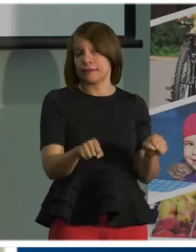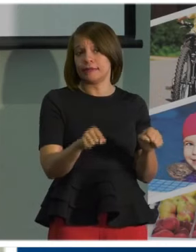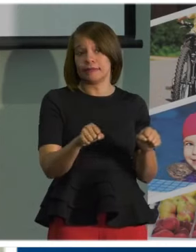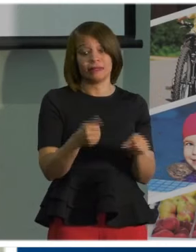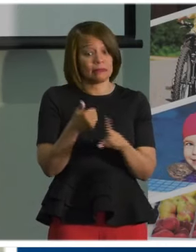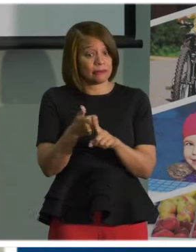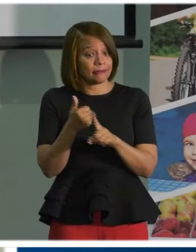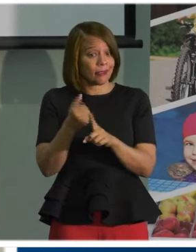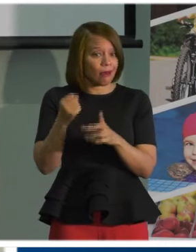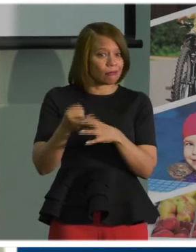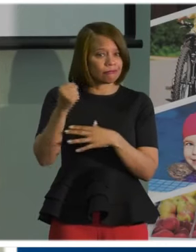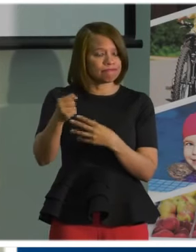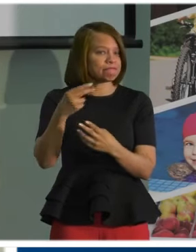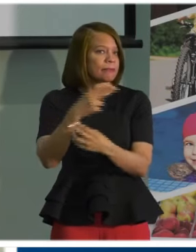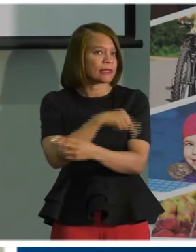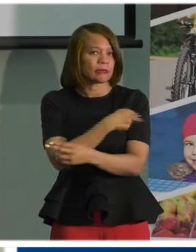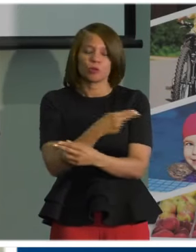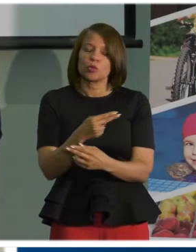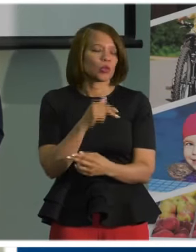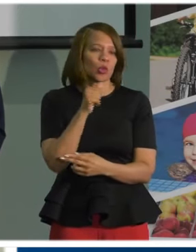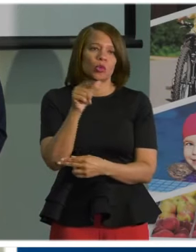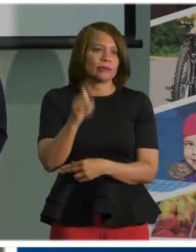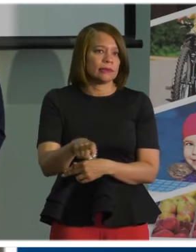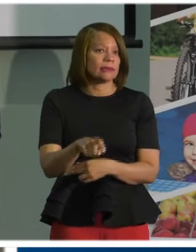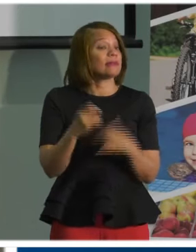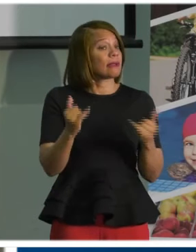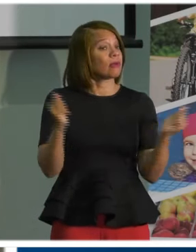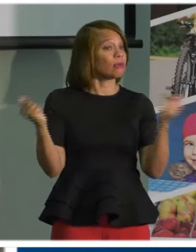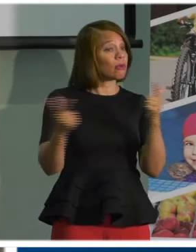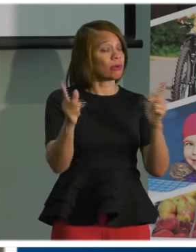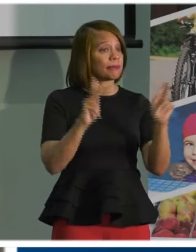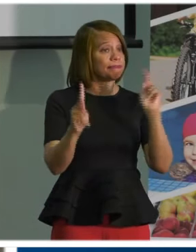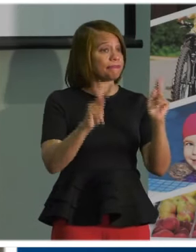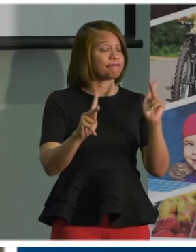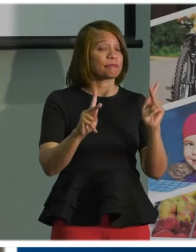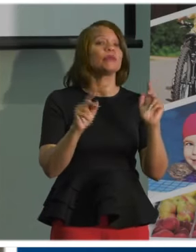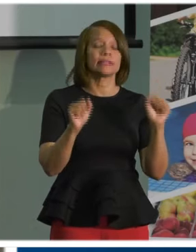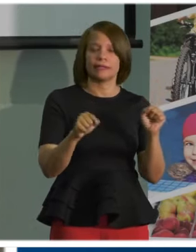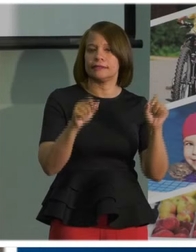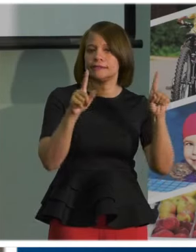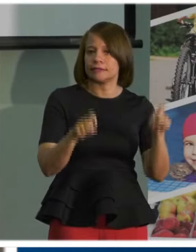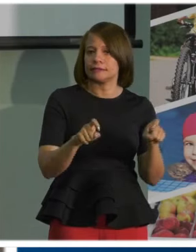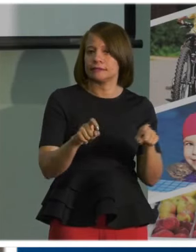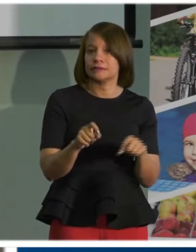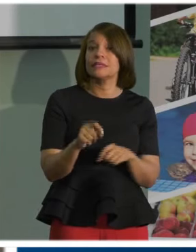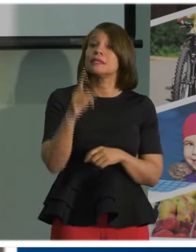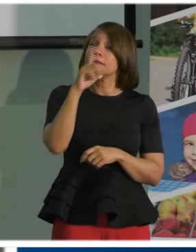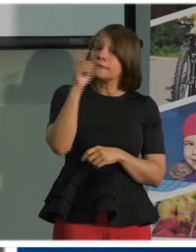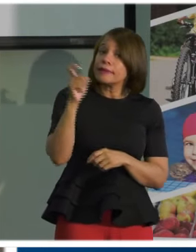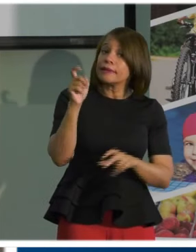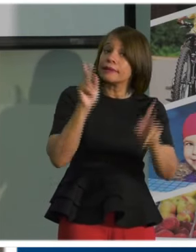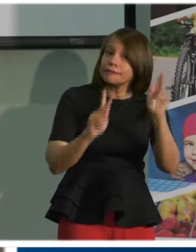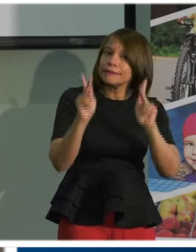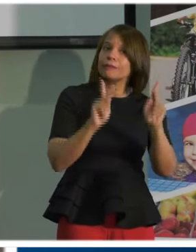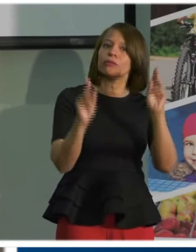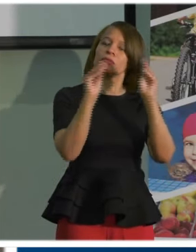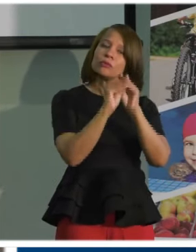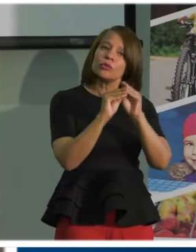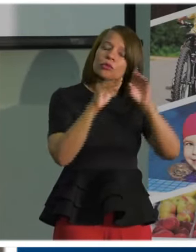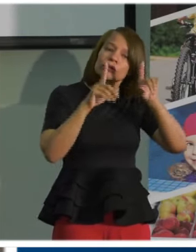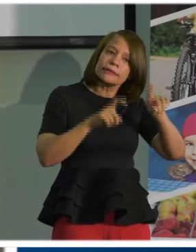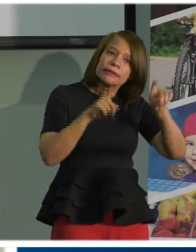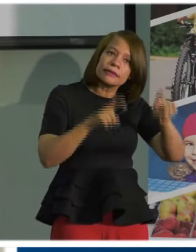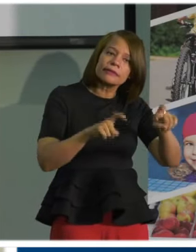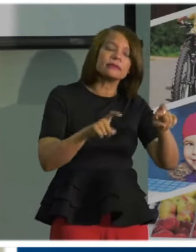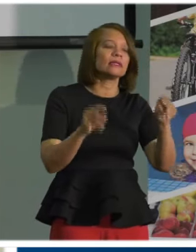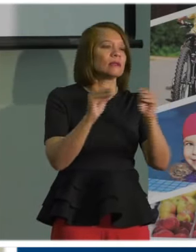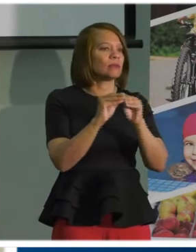All of individuals in our community cannot be tested. Because of this, because we're testing a variety of people and many who